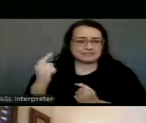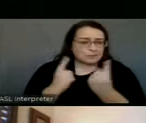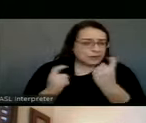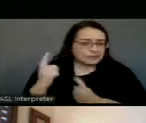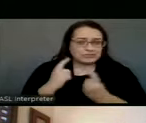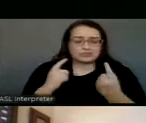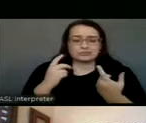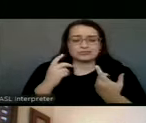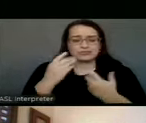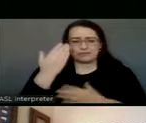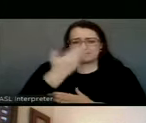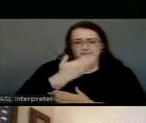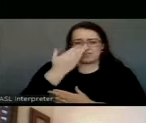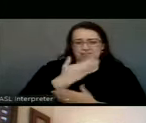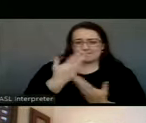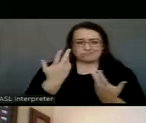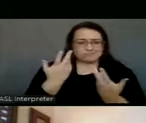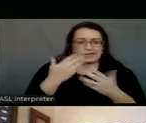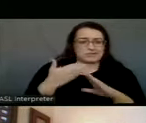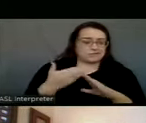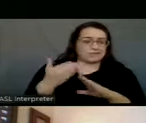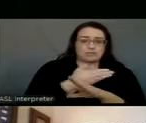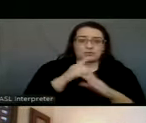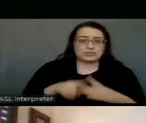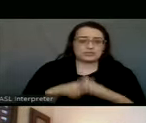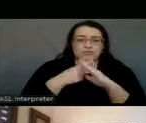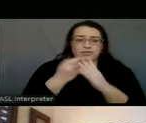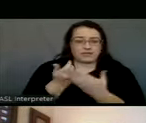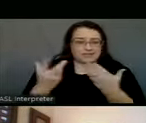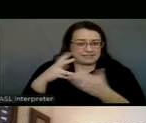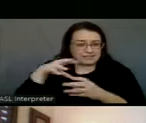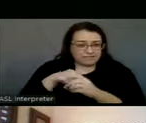just on the front end about anything that was in your packet?